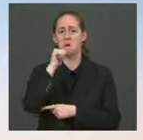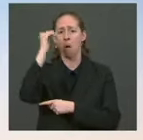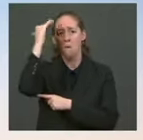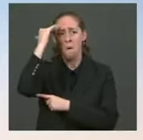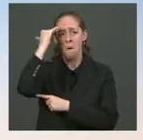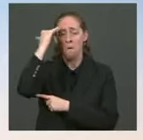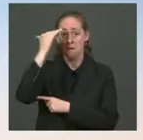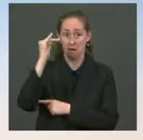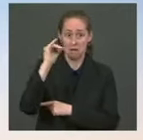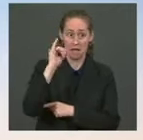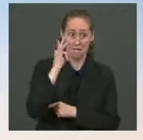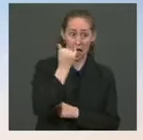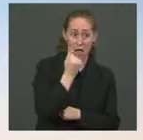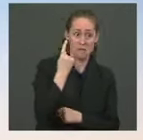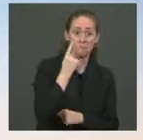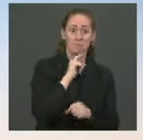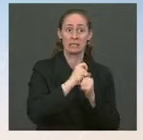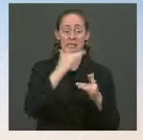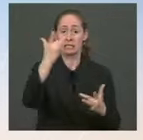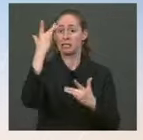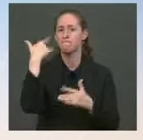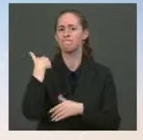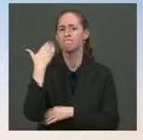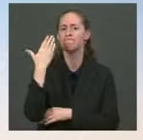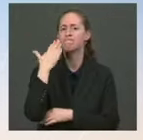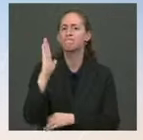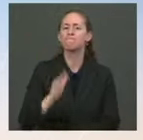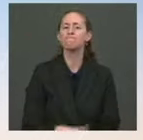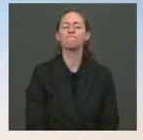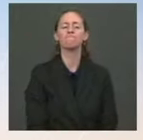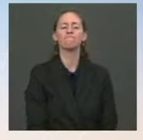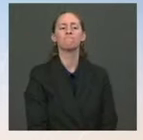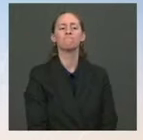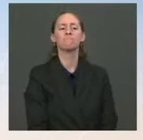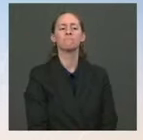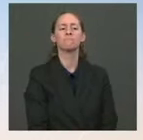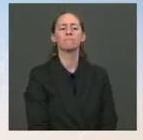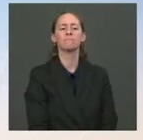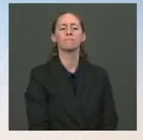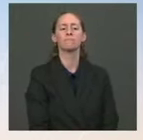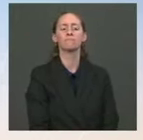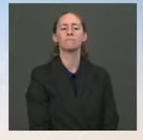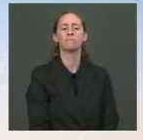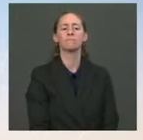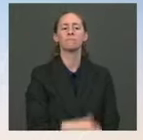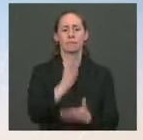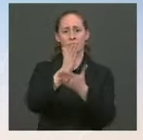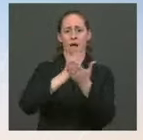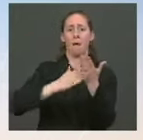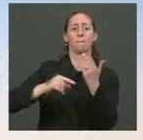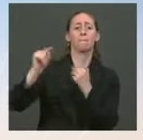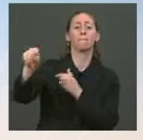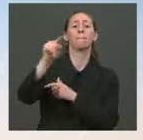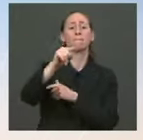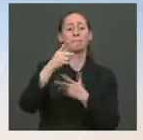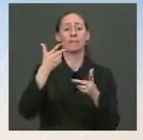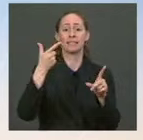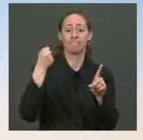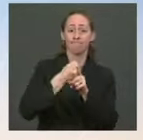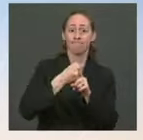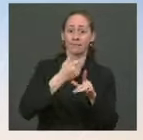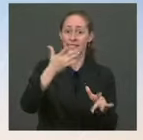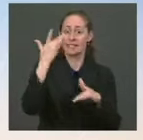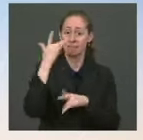with COVID. We certainly had some individuals get sick, not specifically with